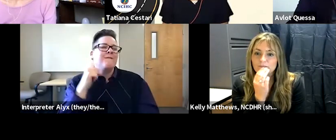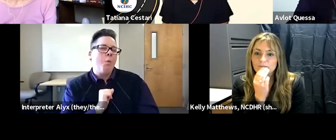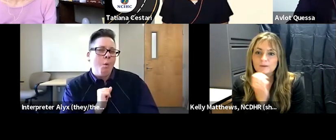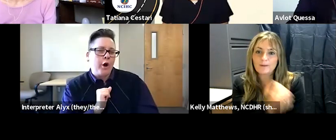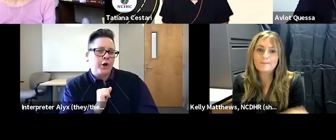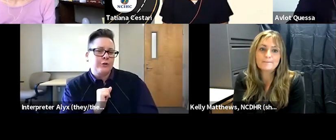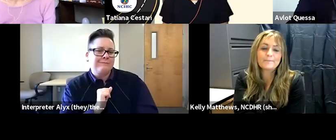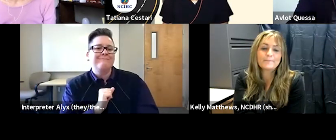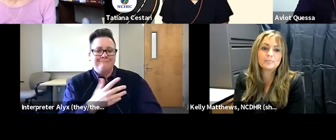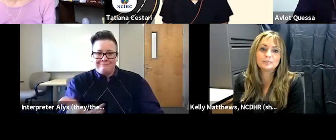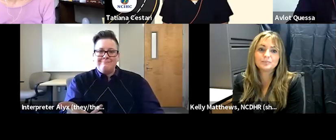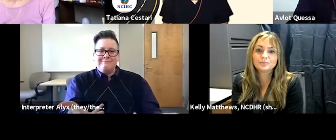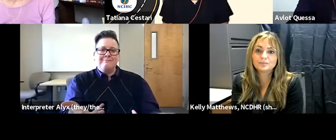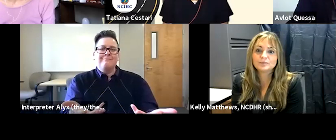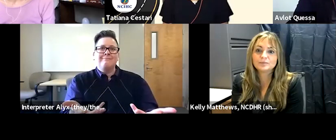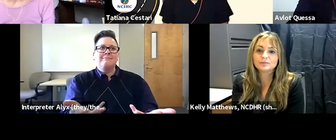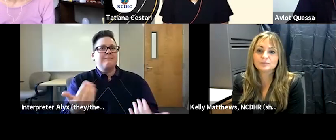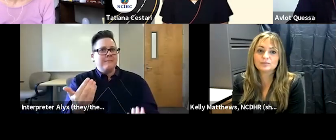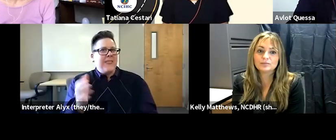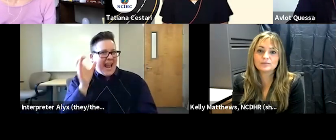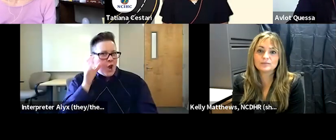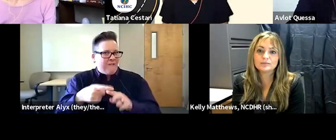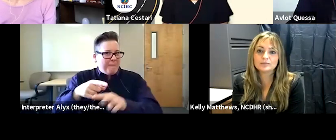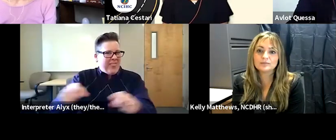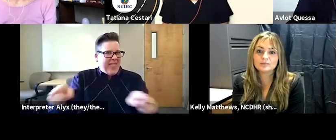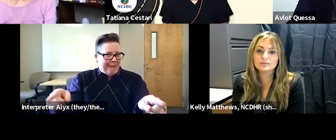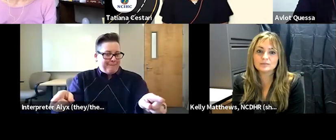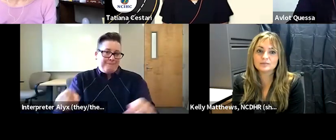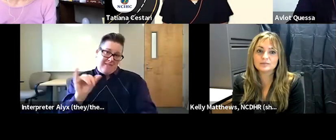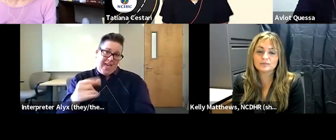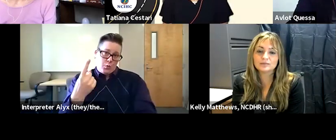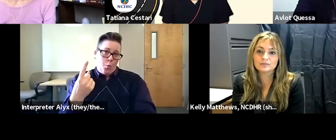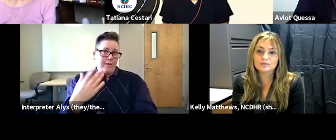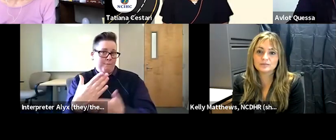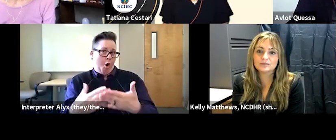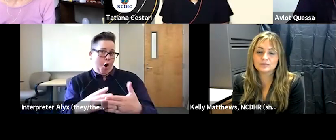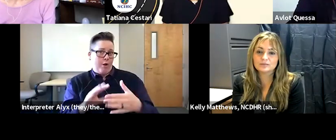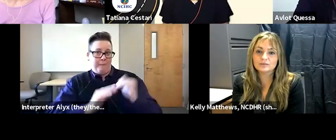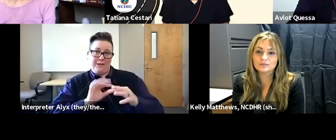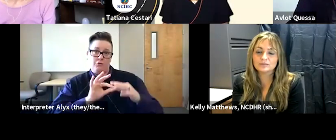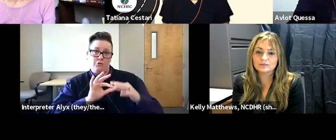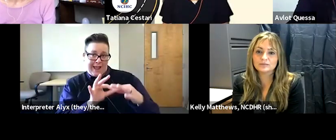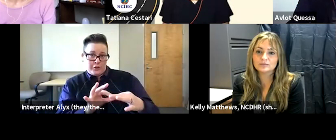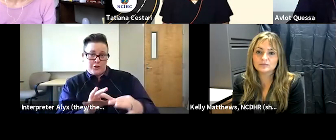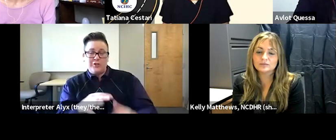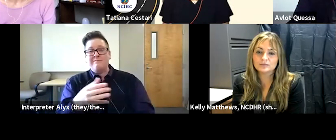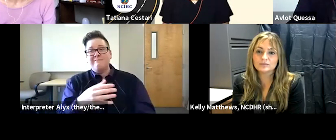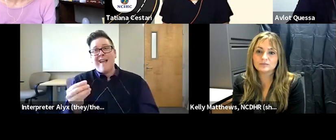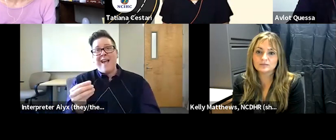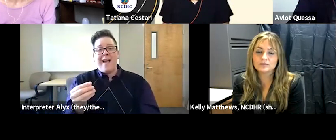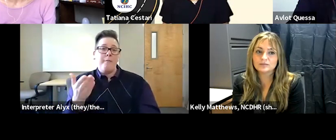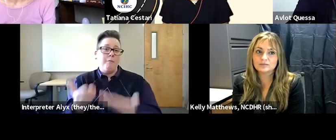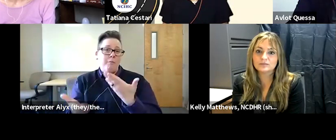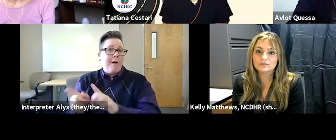let's let's hear let's hear from them so that's one side of the relationship building and i think probably it's